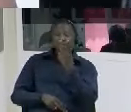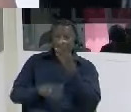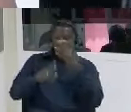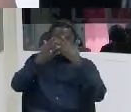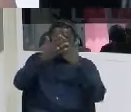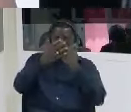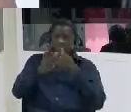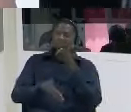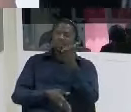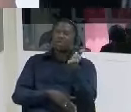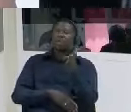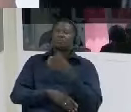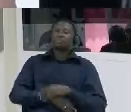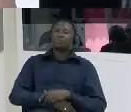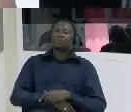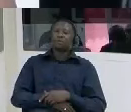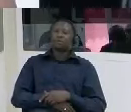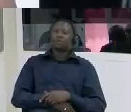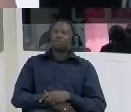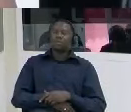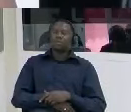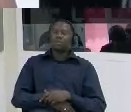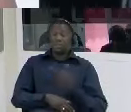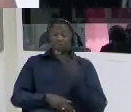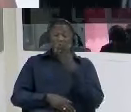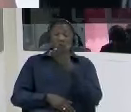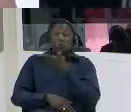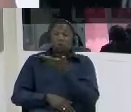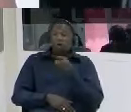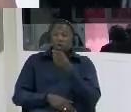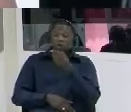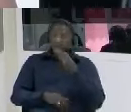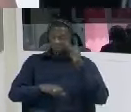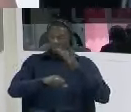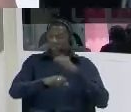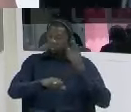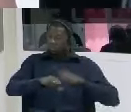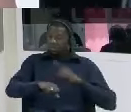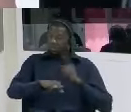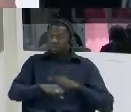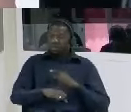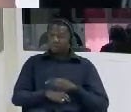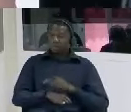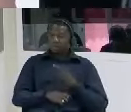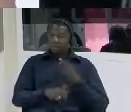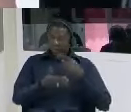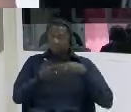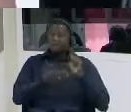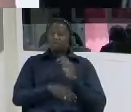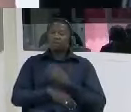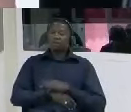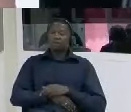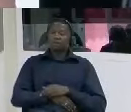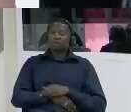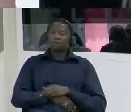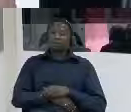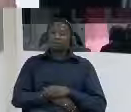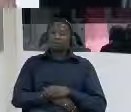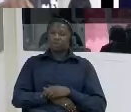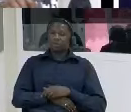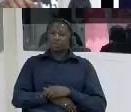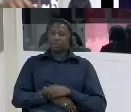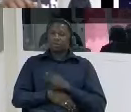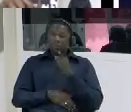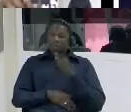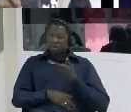was where you were being detained is that correct exactly did you have any interactions with him whilst you were being detained at